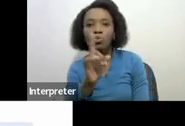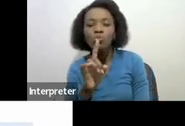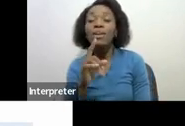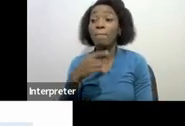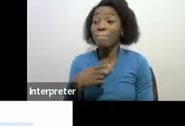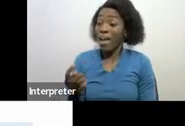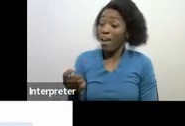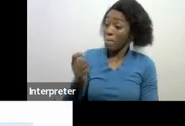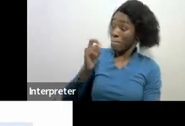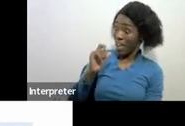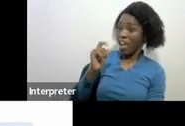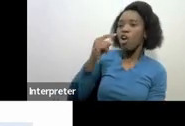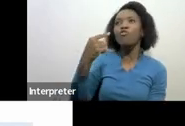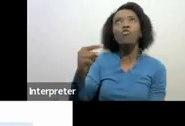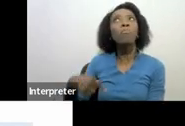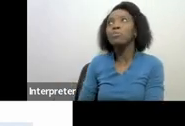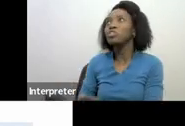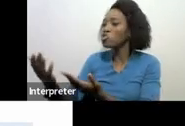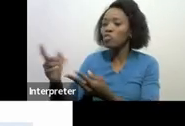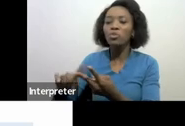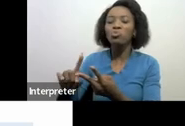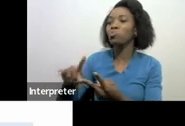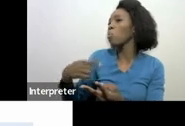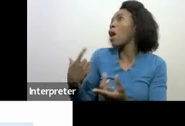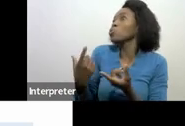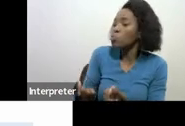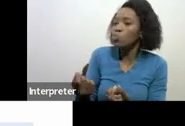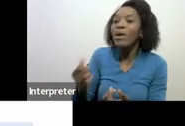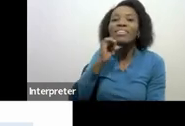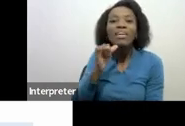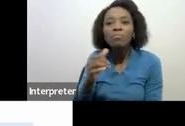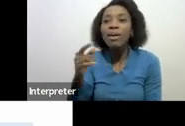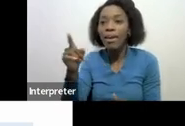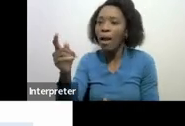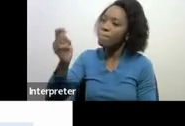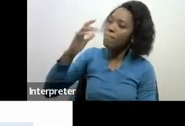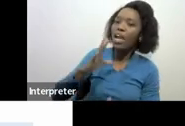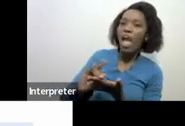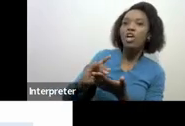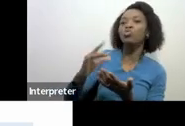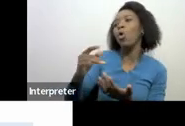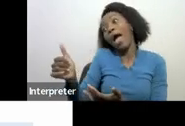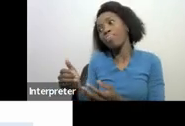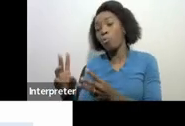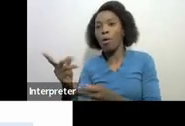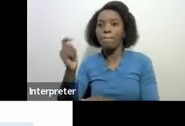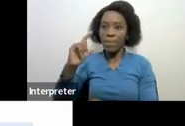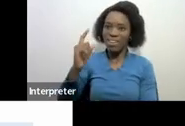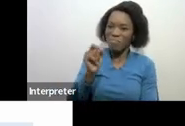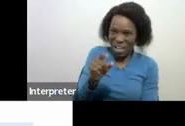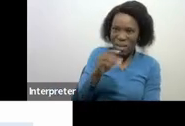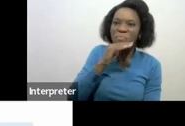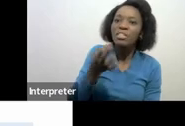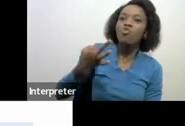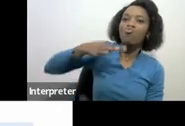for some other reason. It does not matter whether the amount is in cash or otherwise. With this one of remuneration, I'll go a little